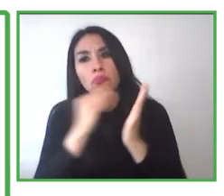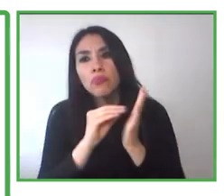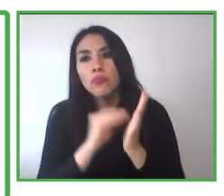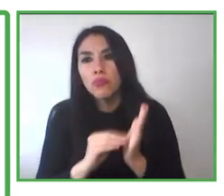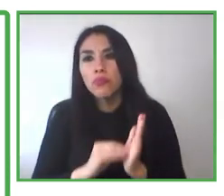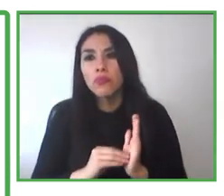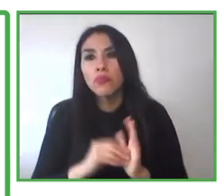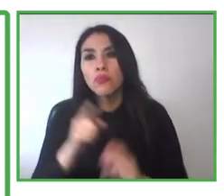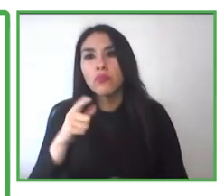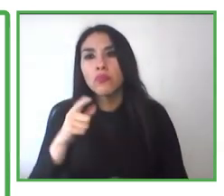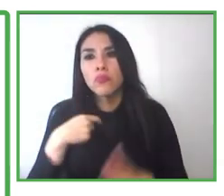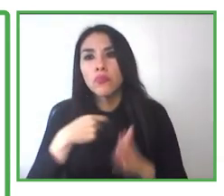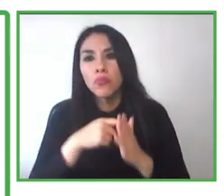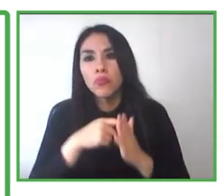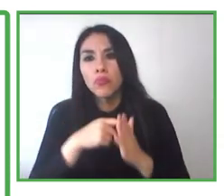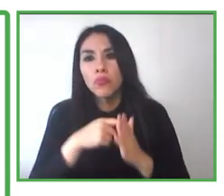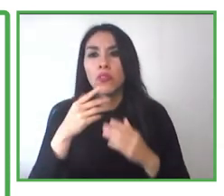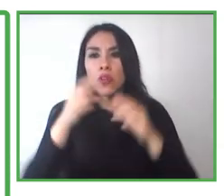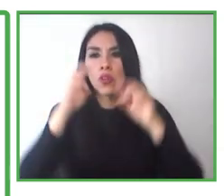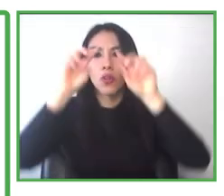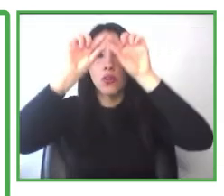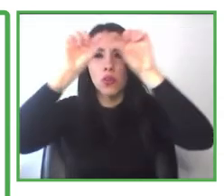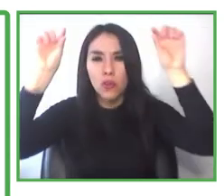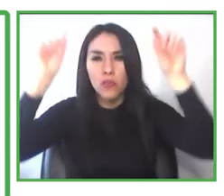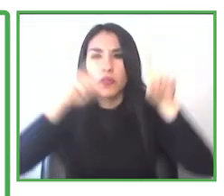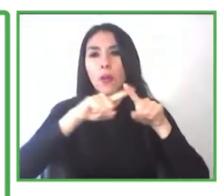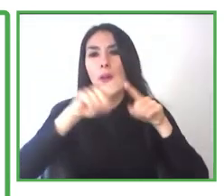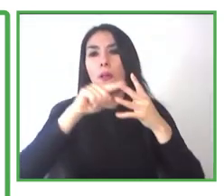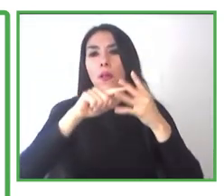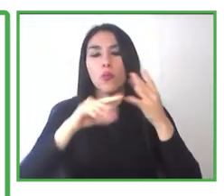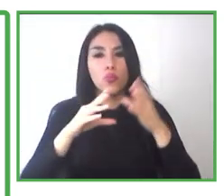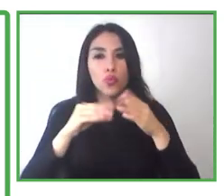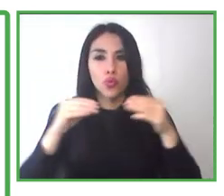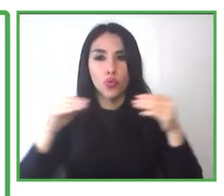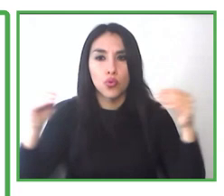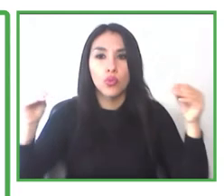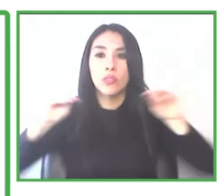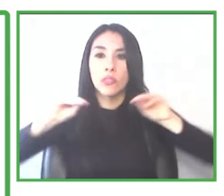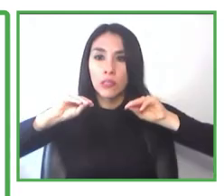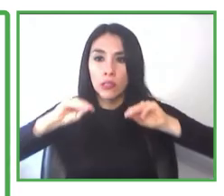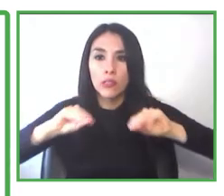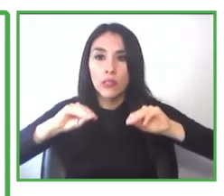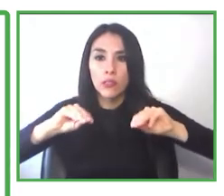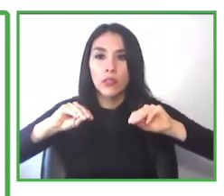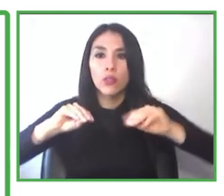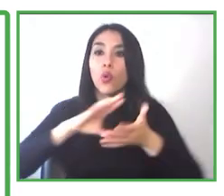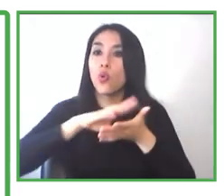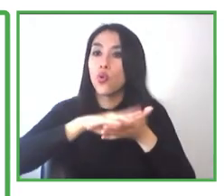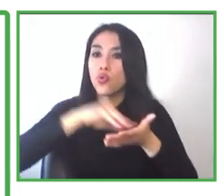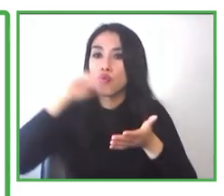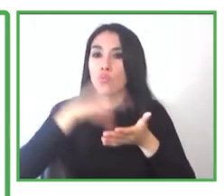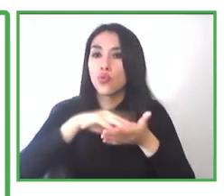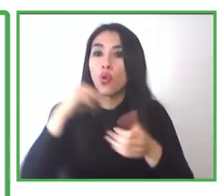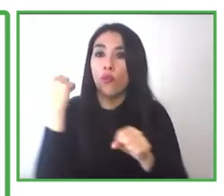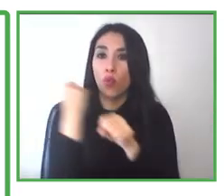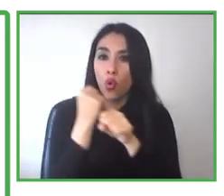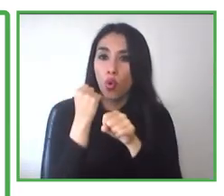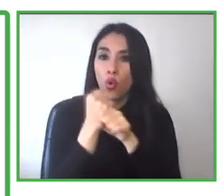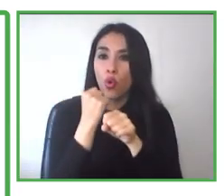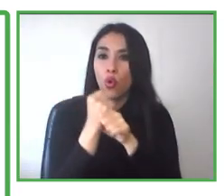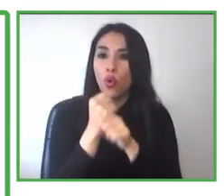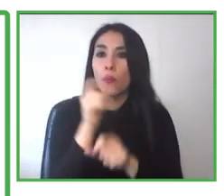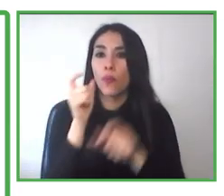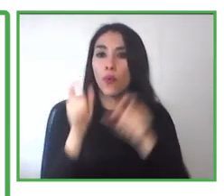etc. There's a whole counseling in relation on how to find the work. And once they